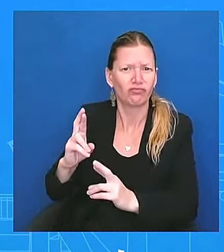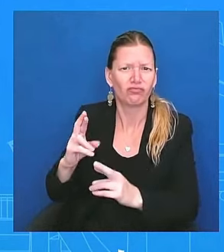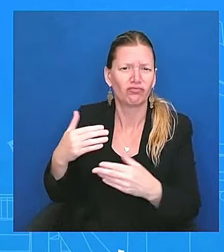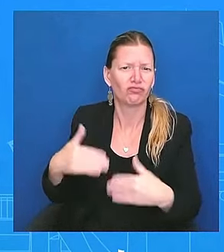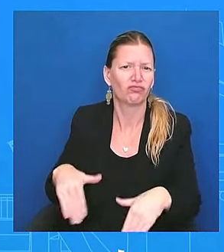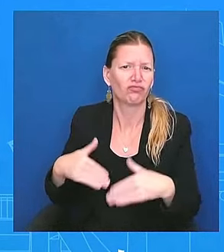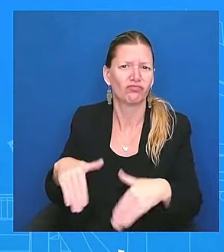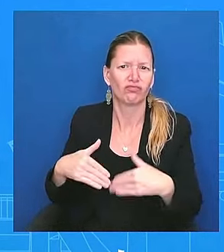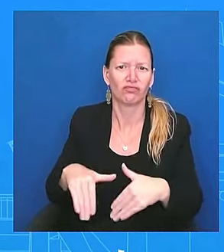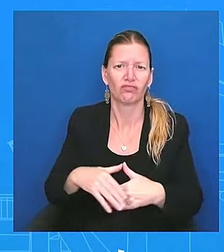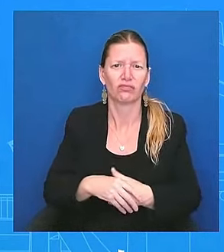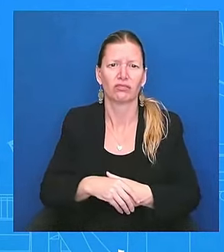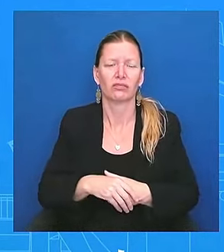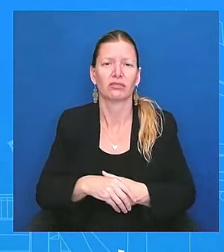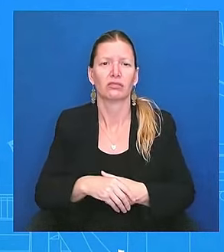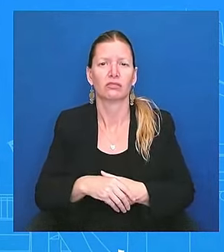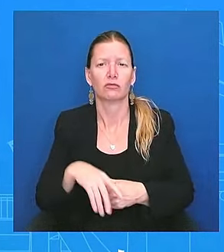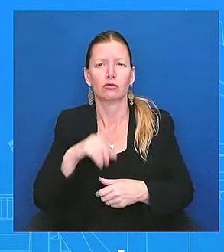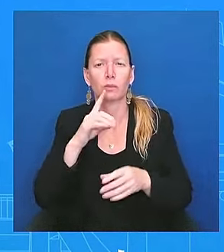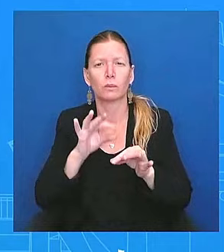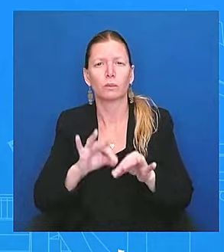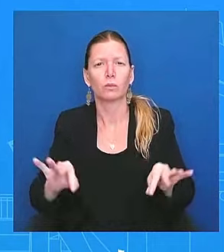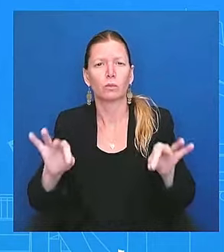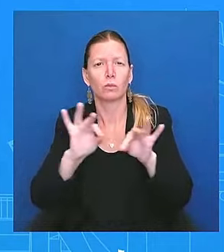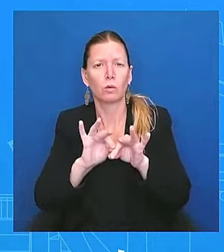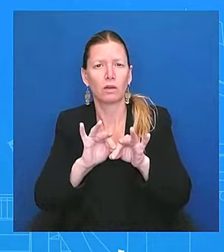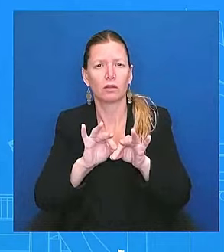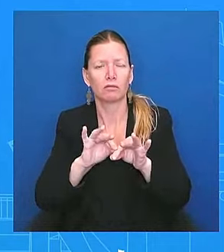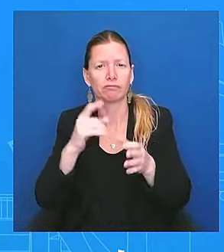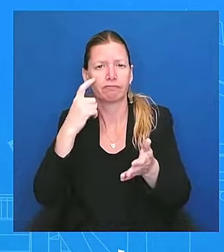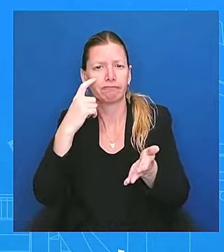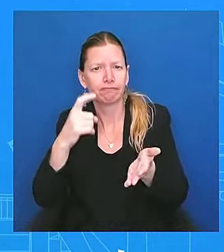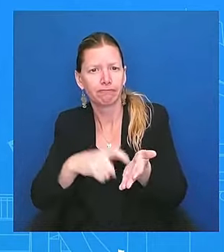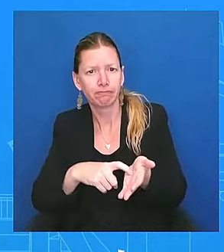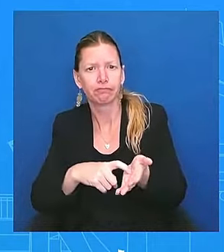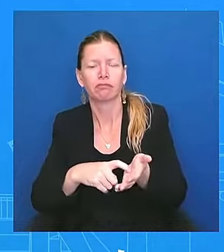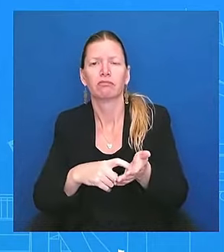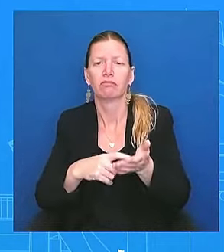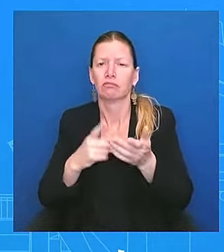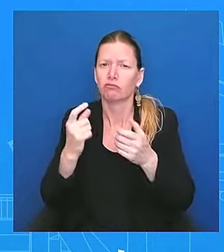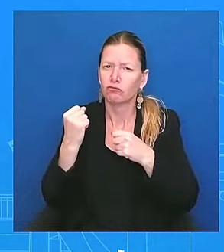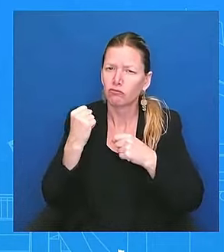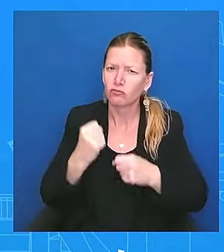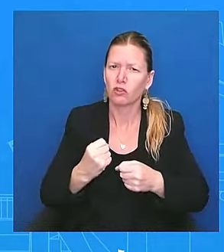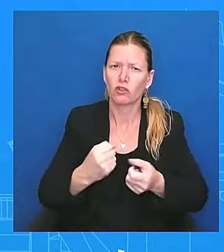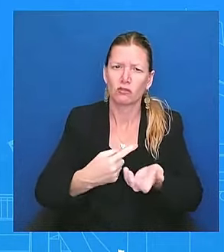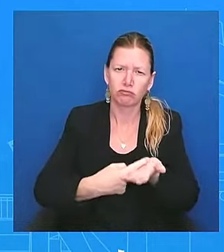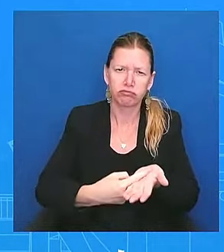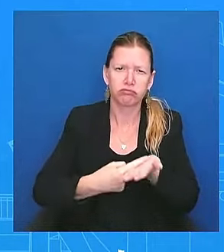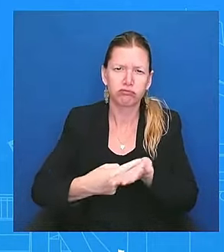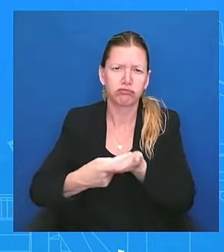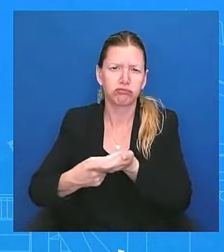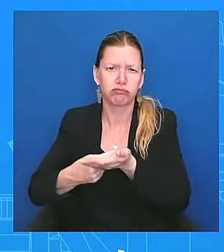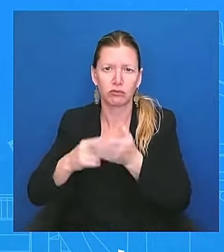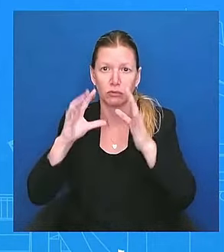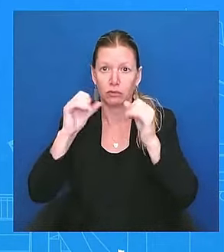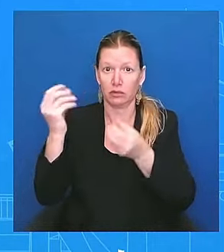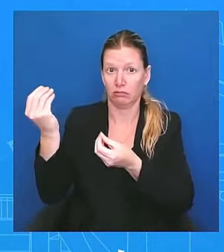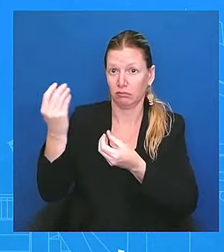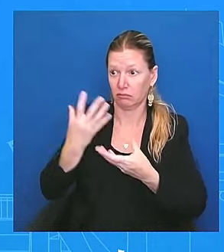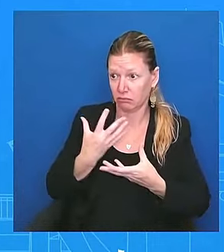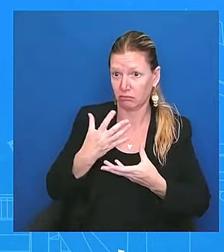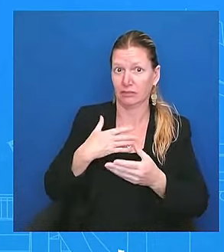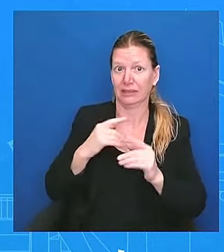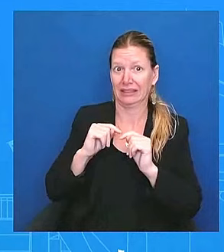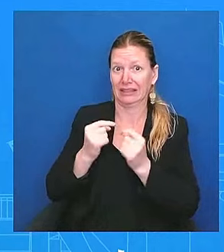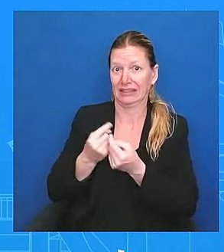note that, uh, they were strong conversations. That's something that the president told me and my team directly moments ago. He, he was walking around